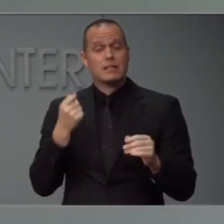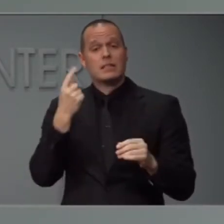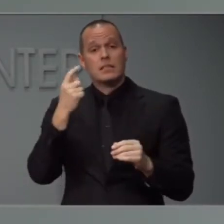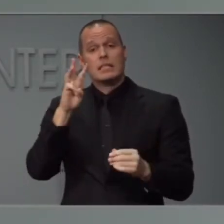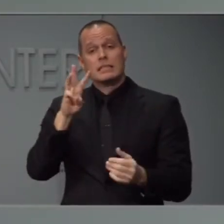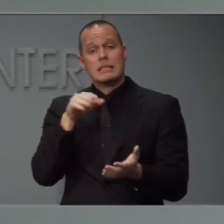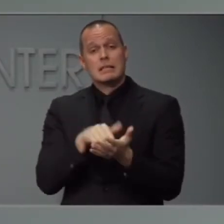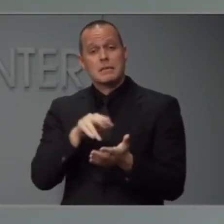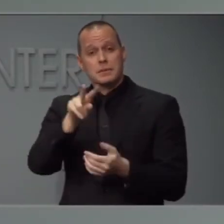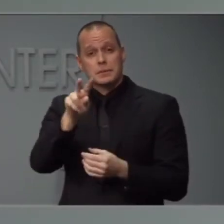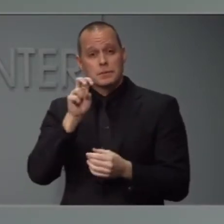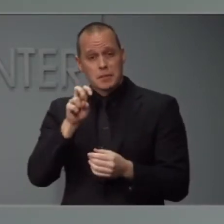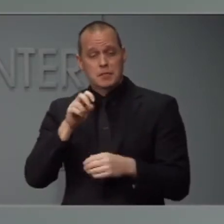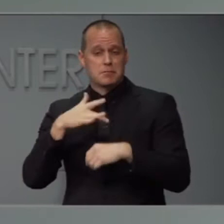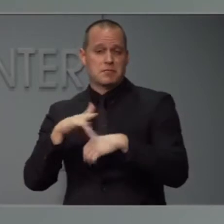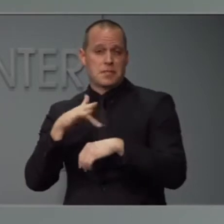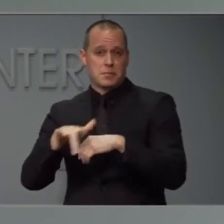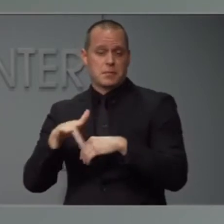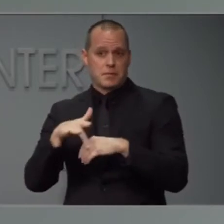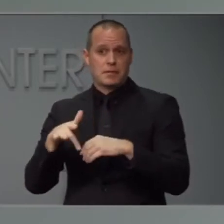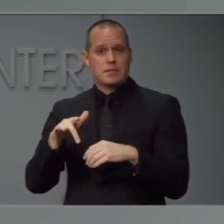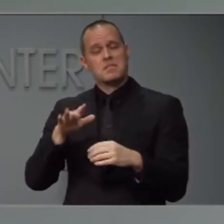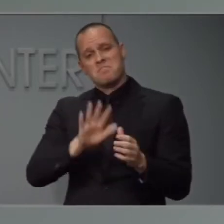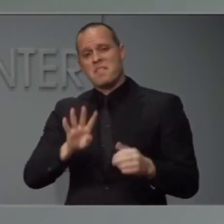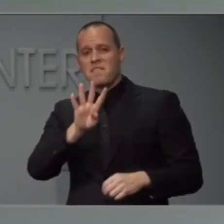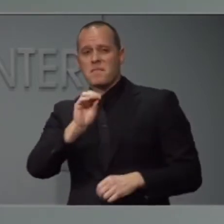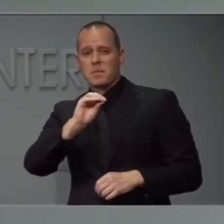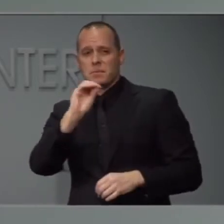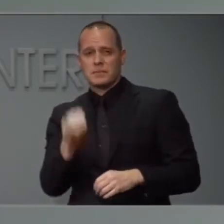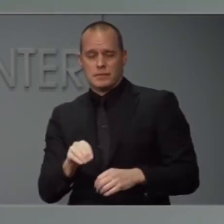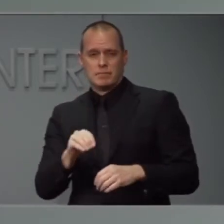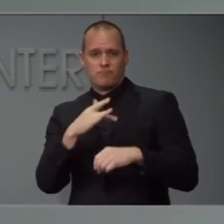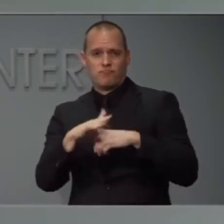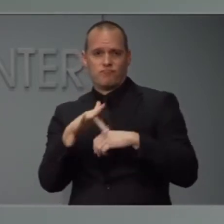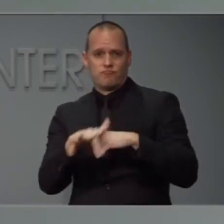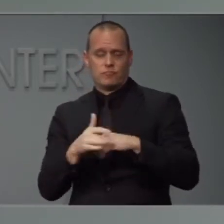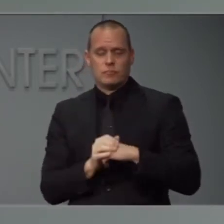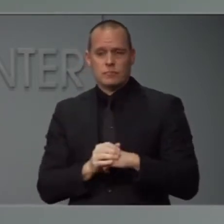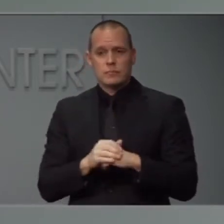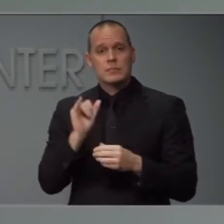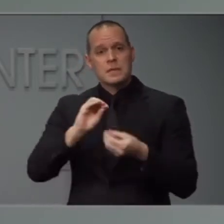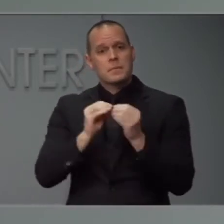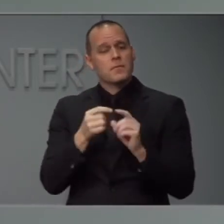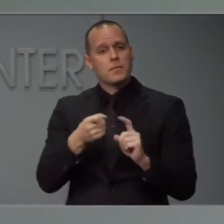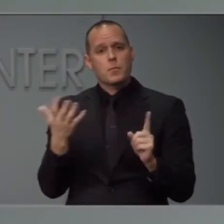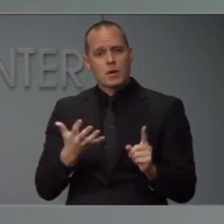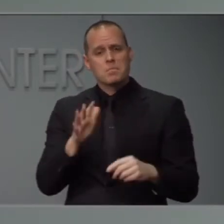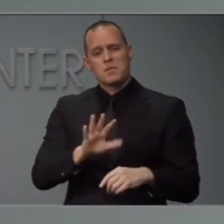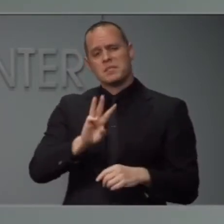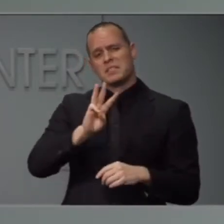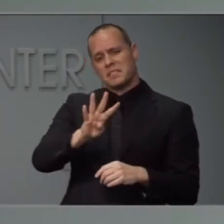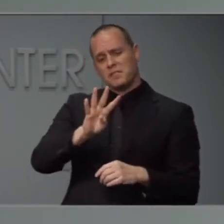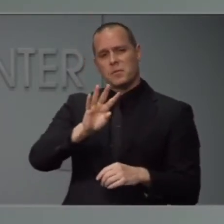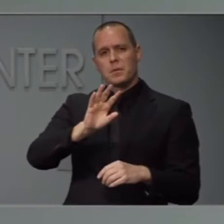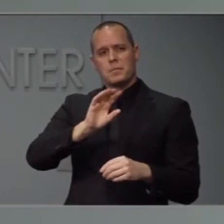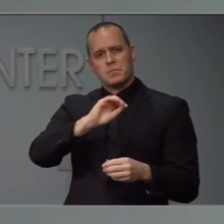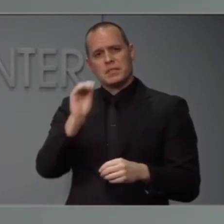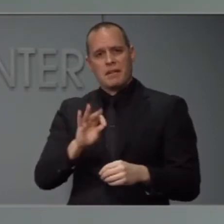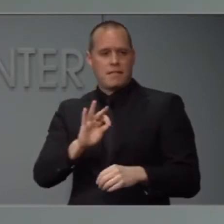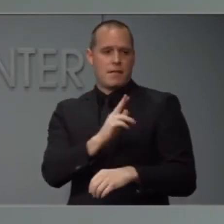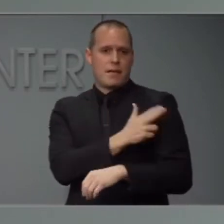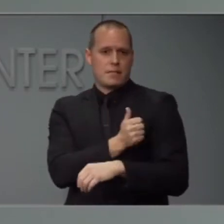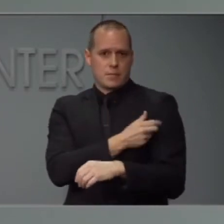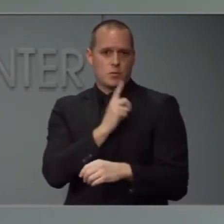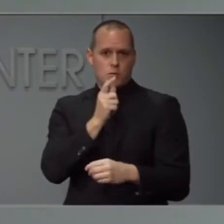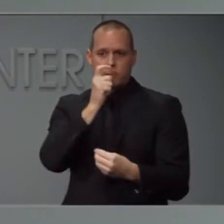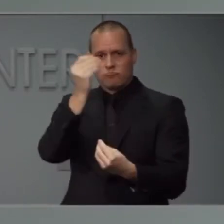are empty. That's about 40 percent empty. And again, these numbers are based on about 64 percent of hospitals reporting at this point